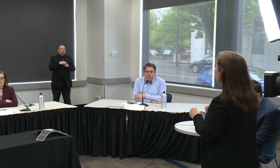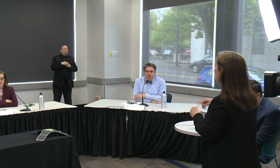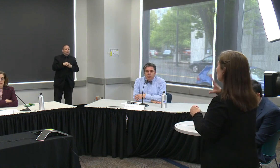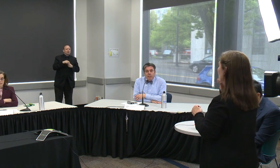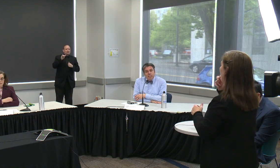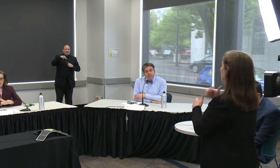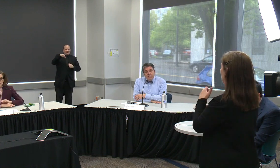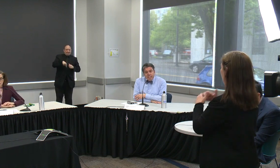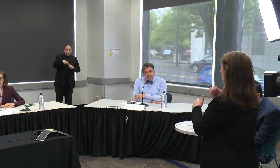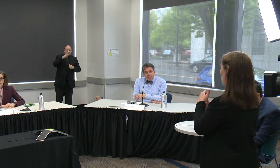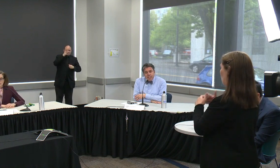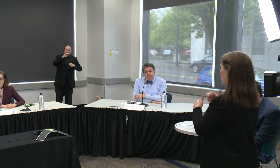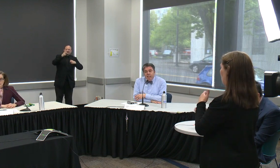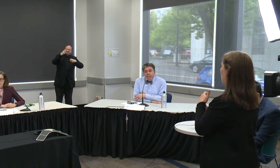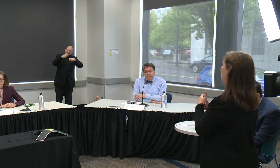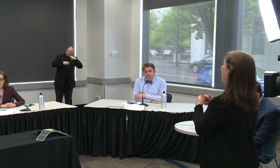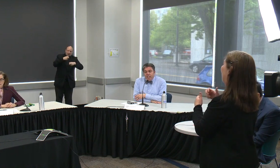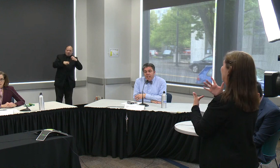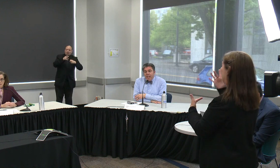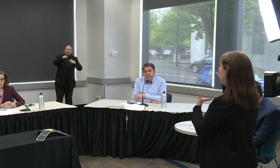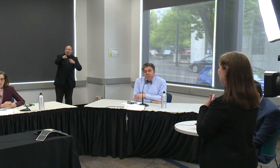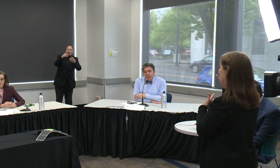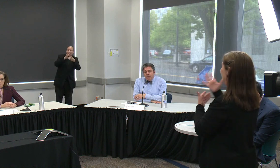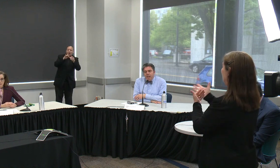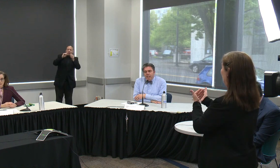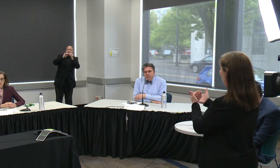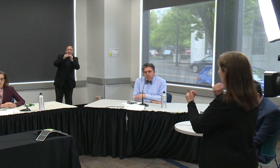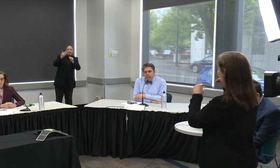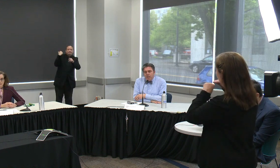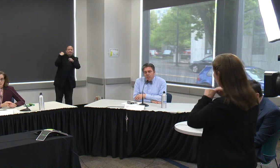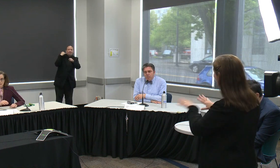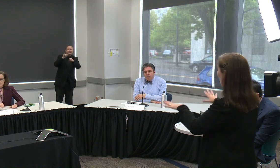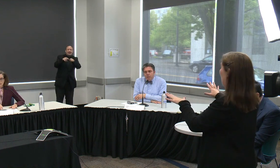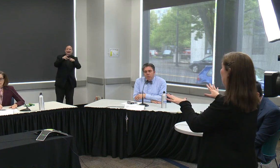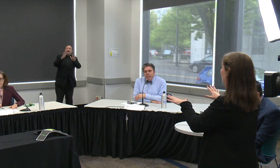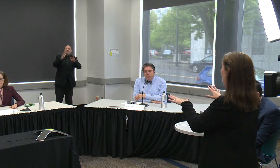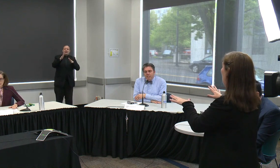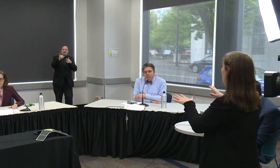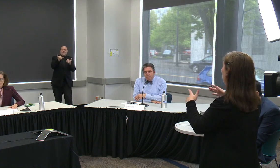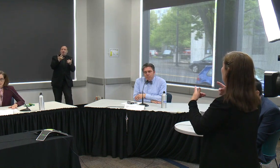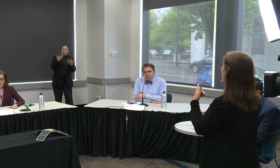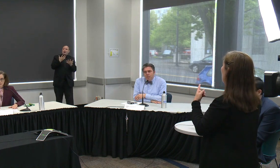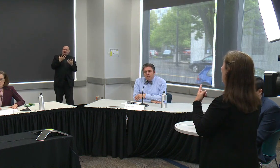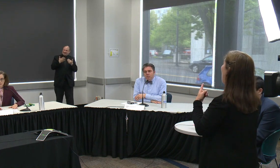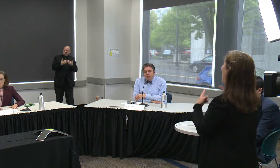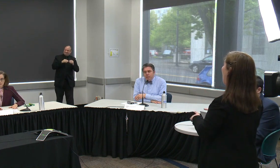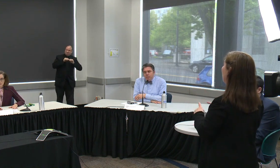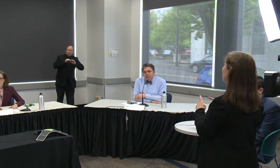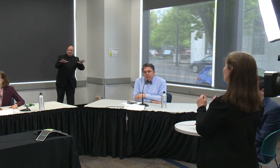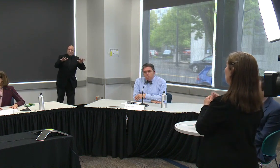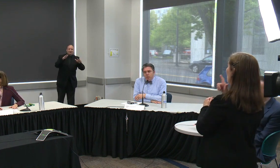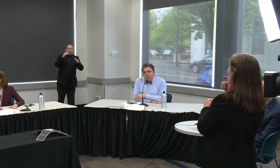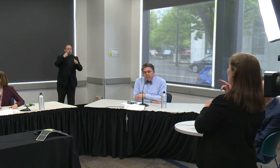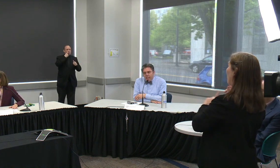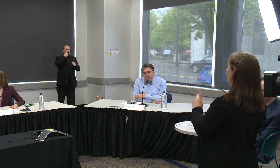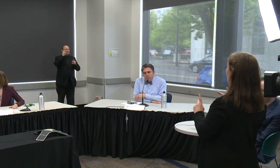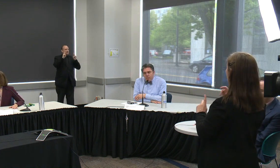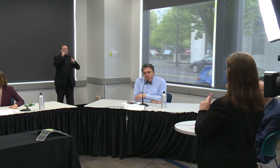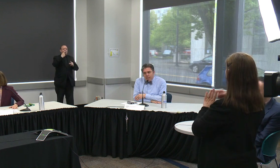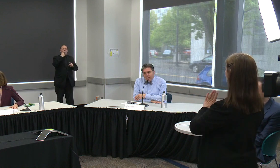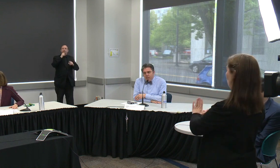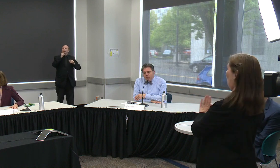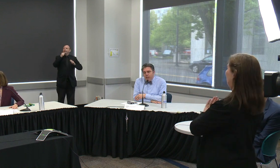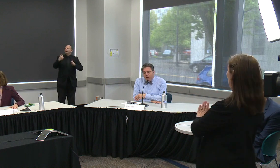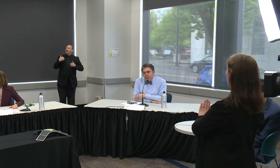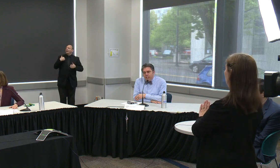disease that spreads relatively easy easily and a fair amount of that spread occurs from people without symptoms so people need to work together